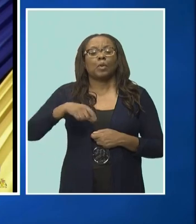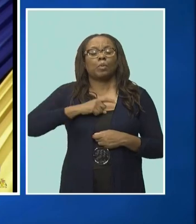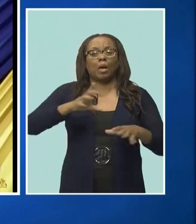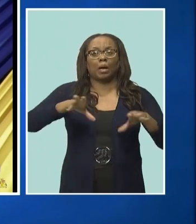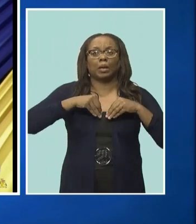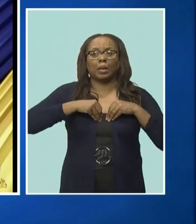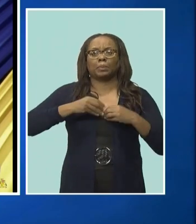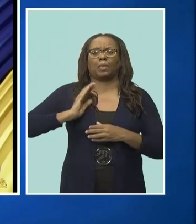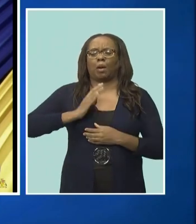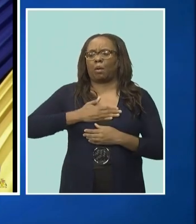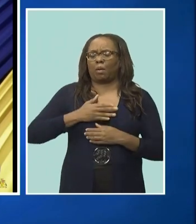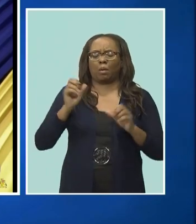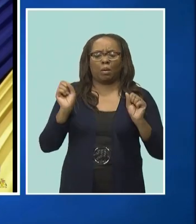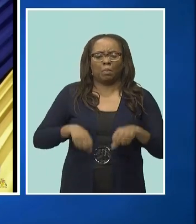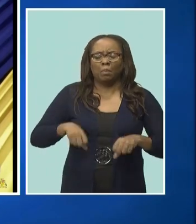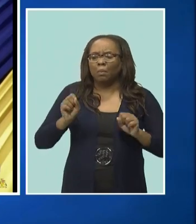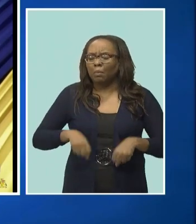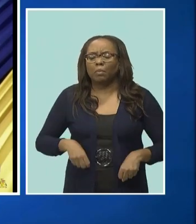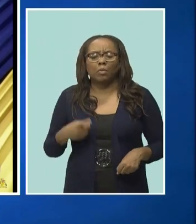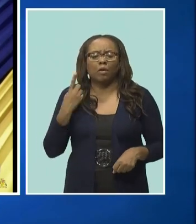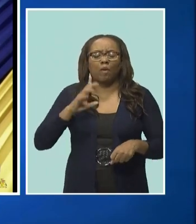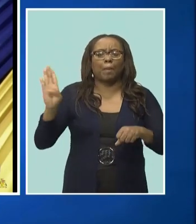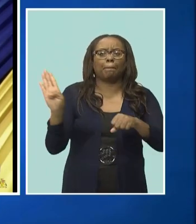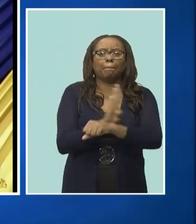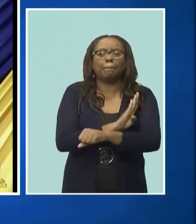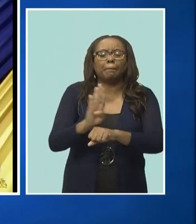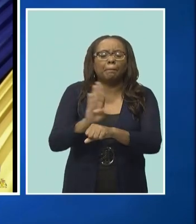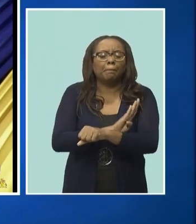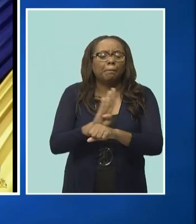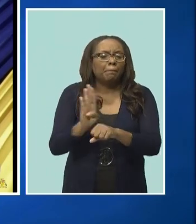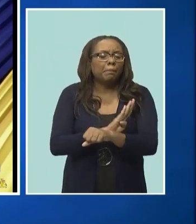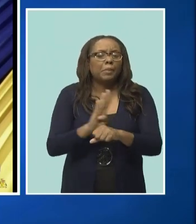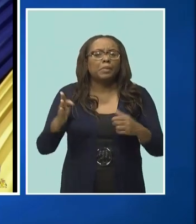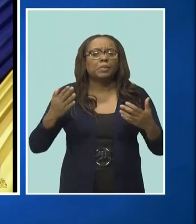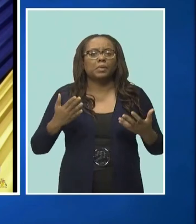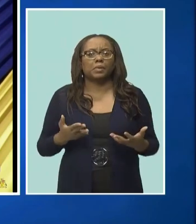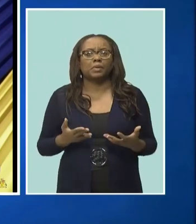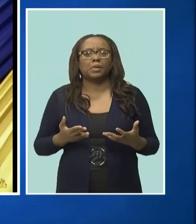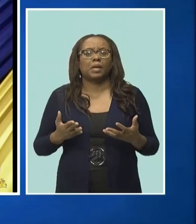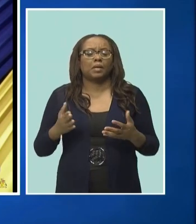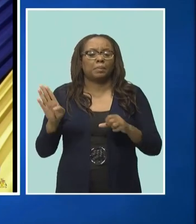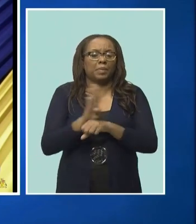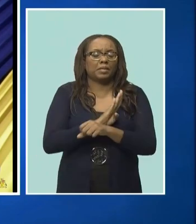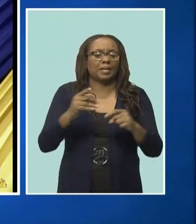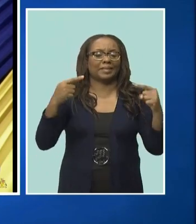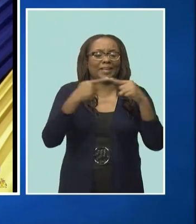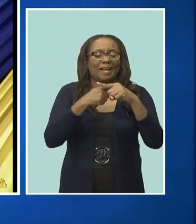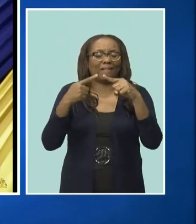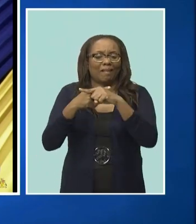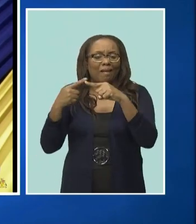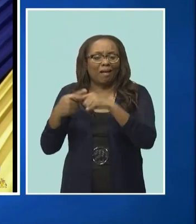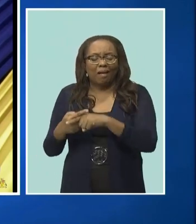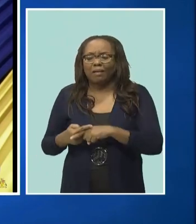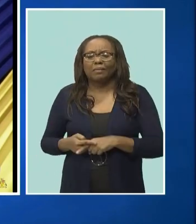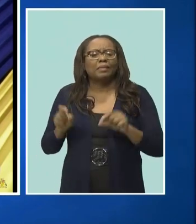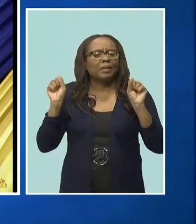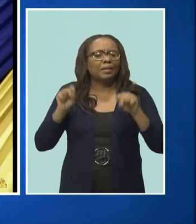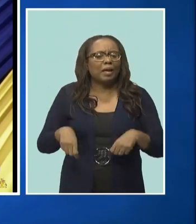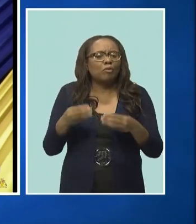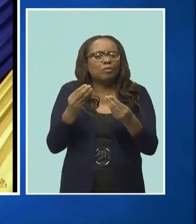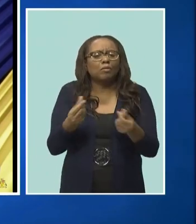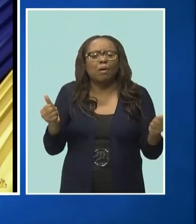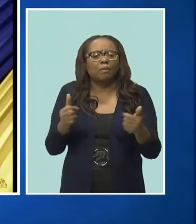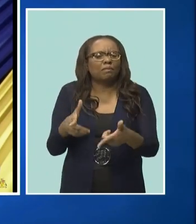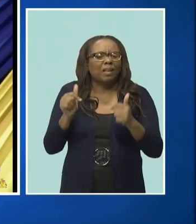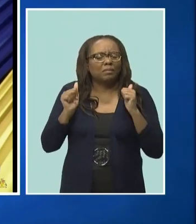to allow for commerce, commercial disputes to be resolved in quick